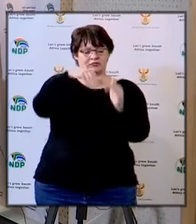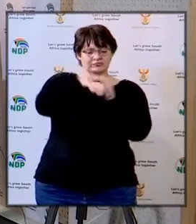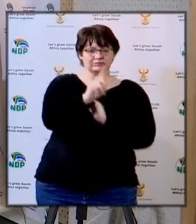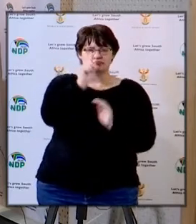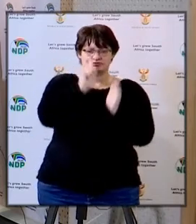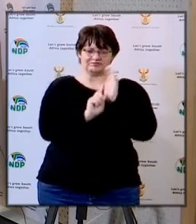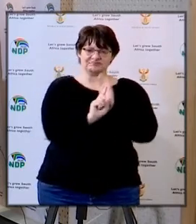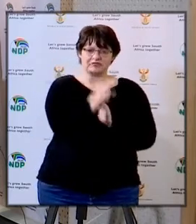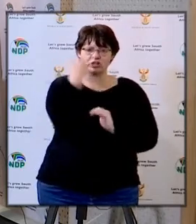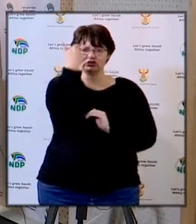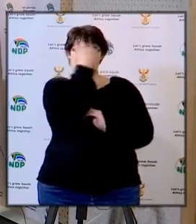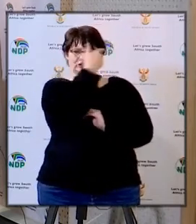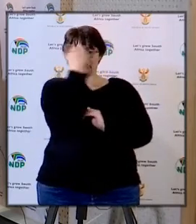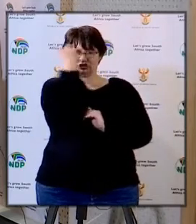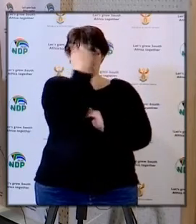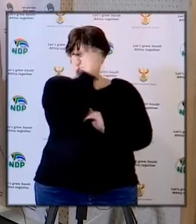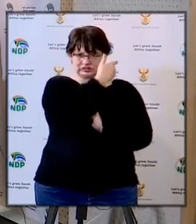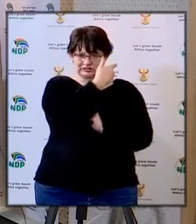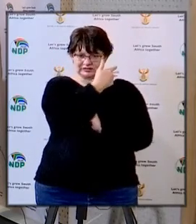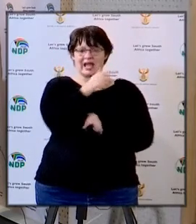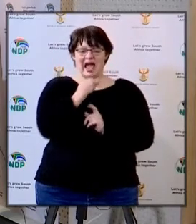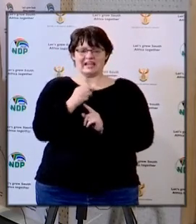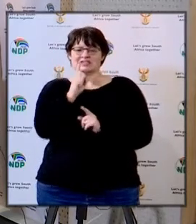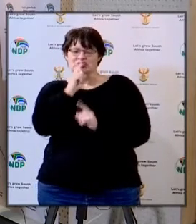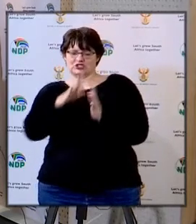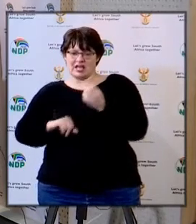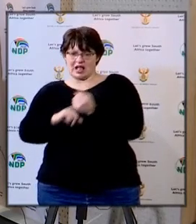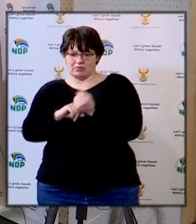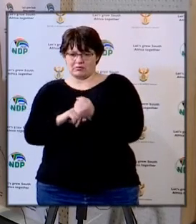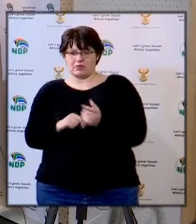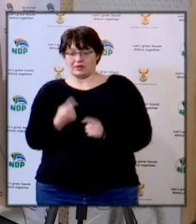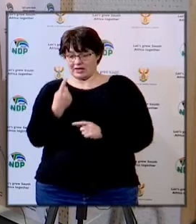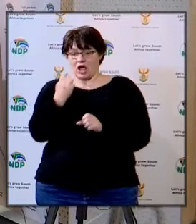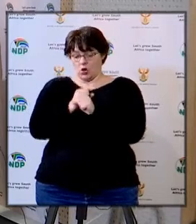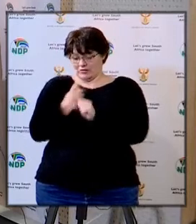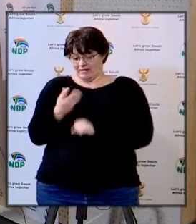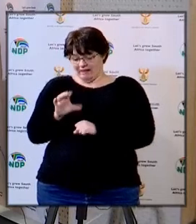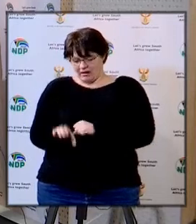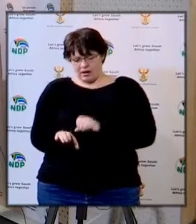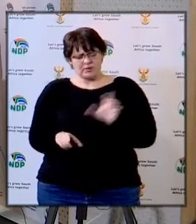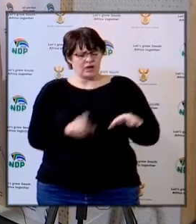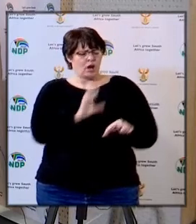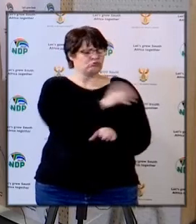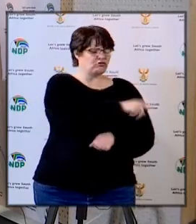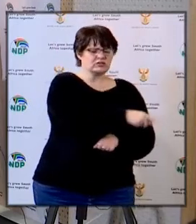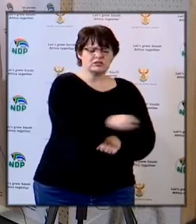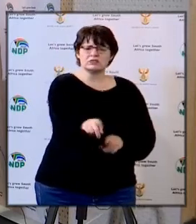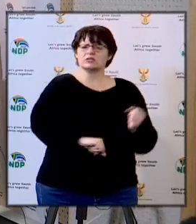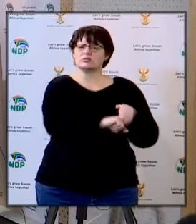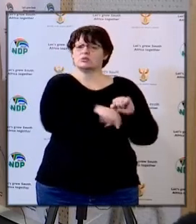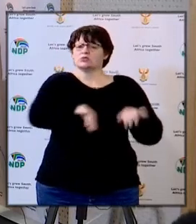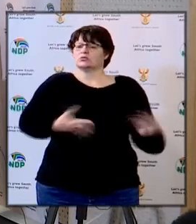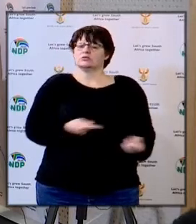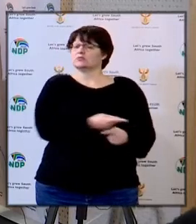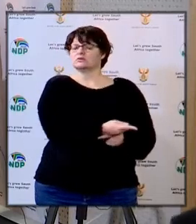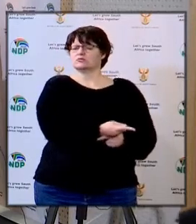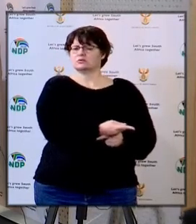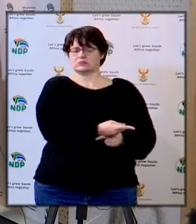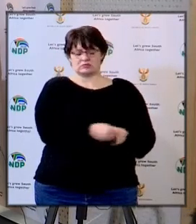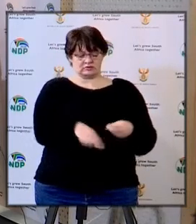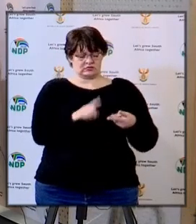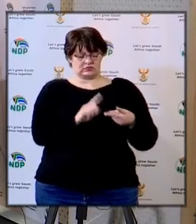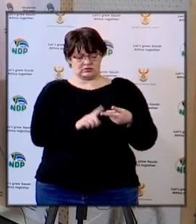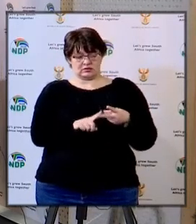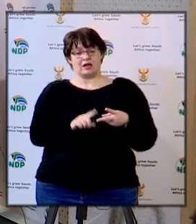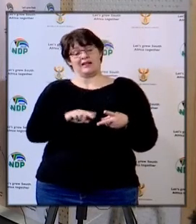but what kind of support will teachers in other provinces have the next two questions are from bone